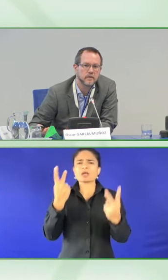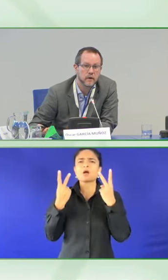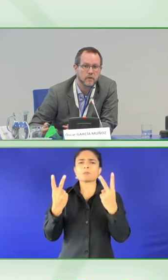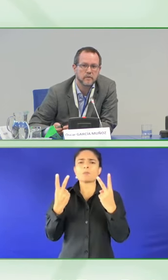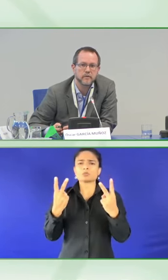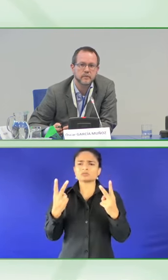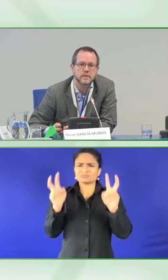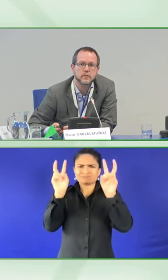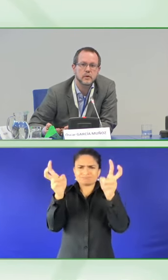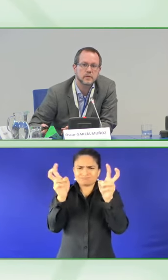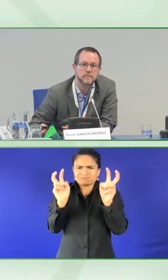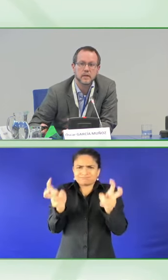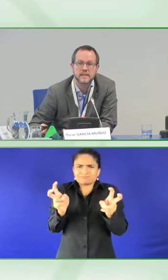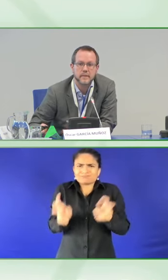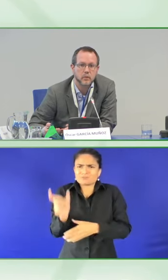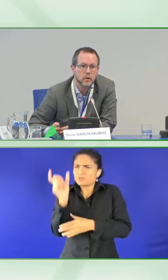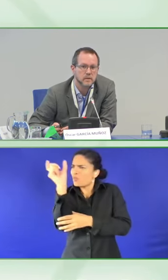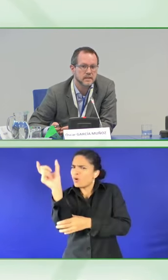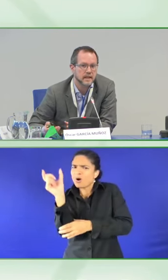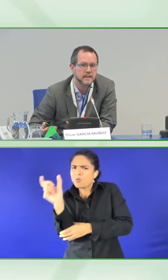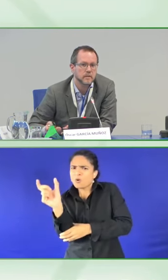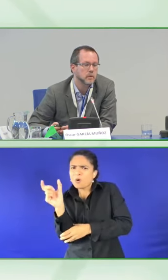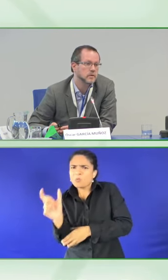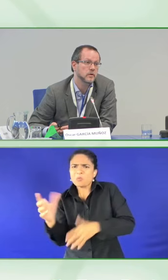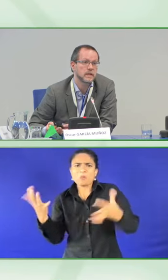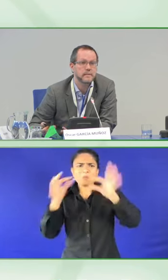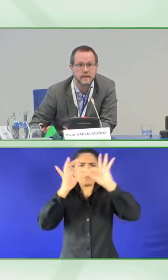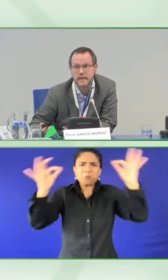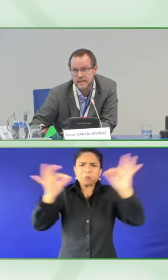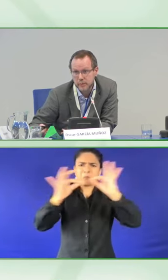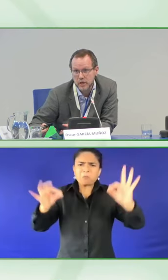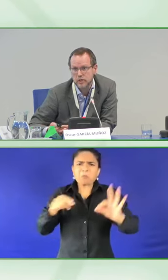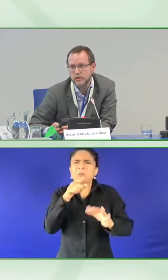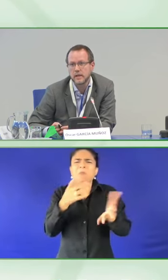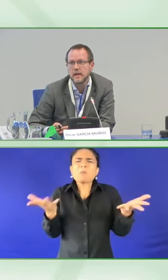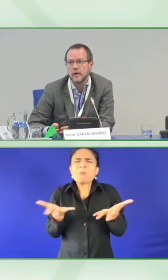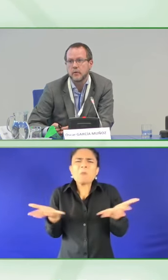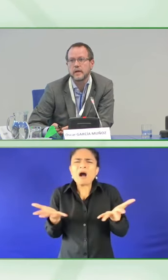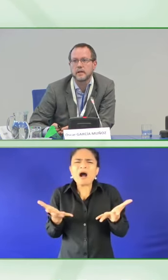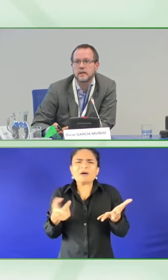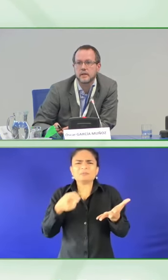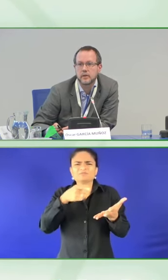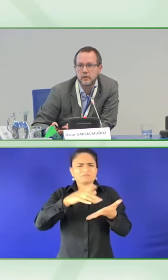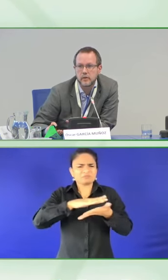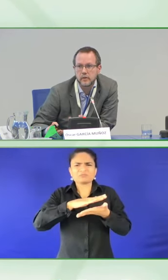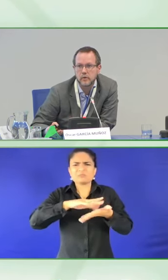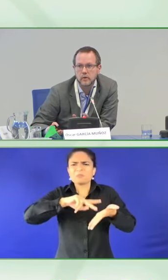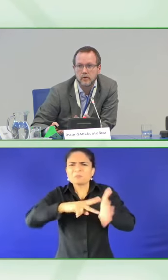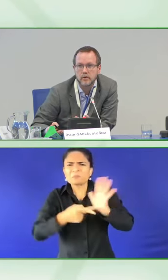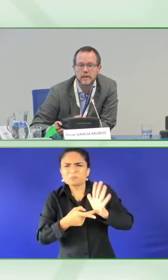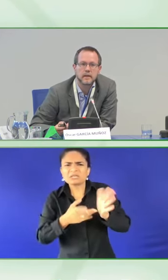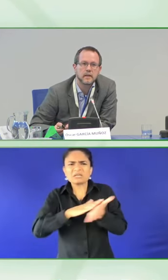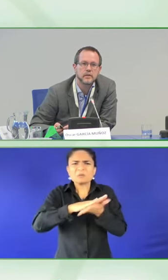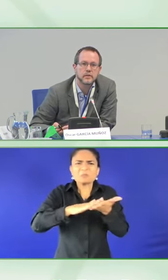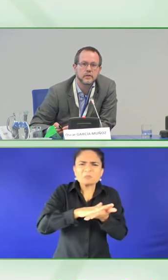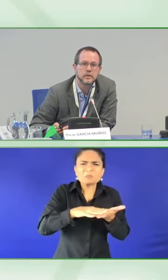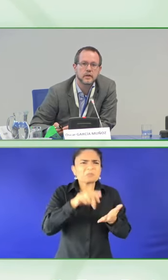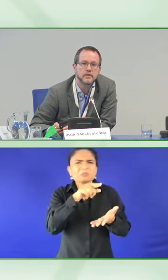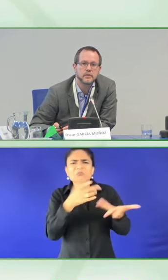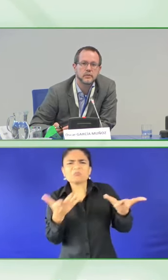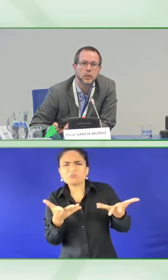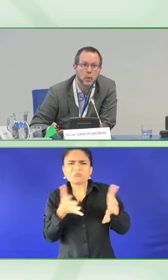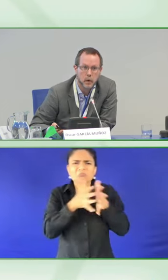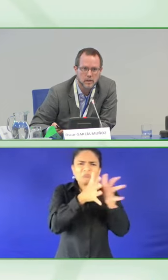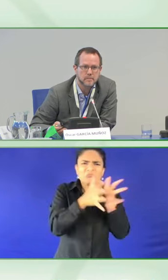comprehension of low-frequency words, polysemic words, technical words, or even expressions. We don't look only into